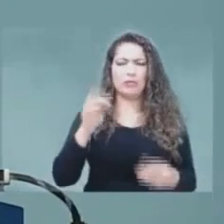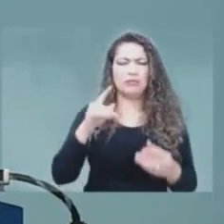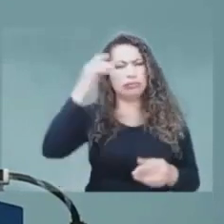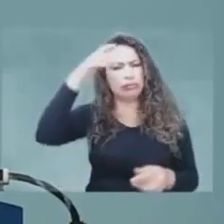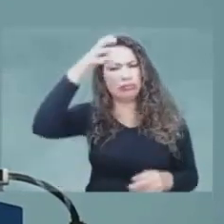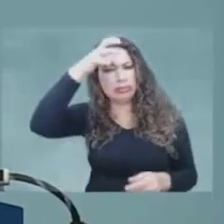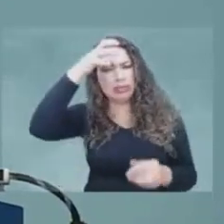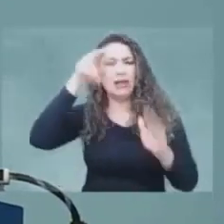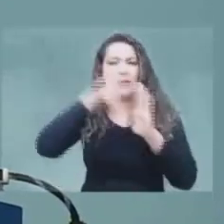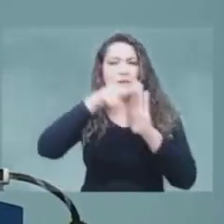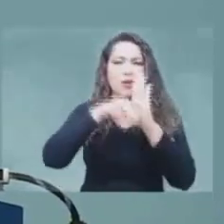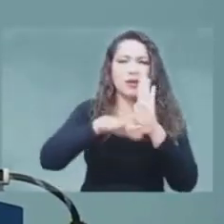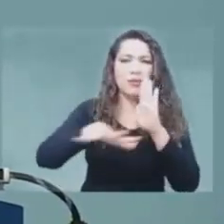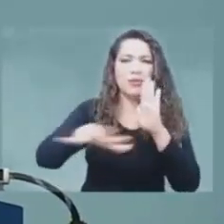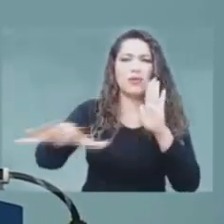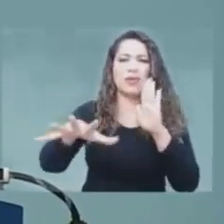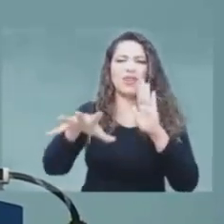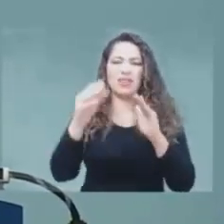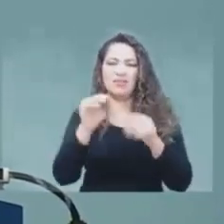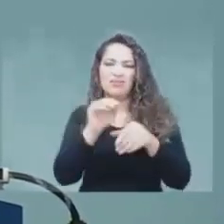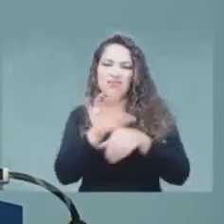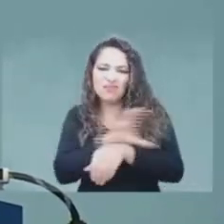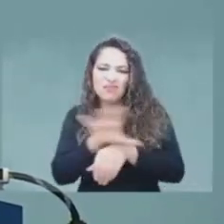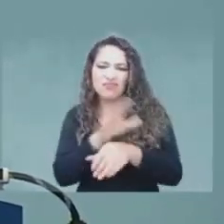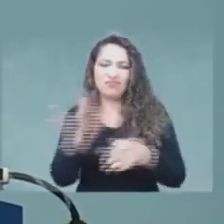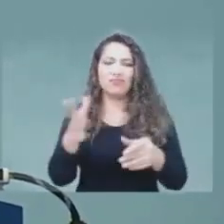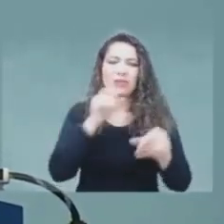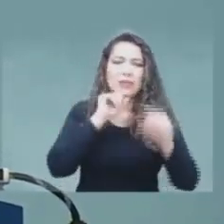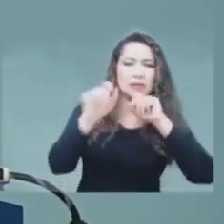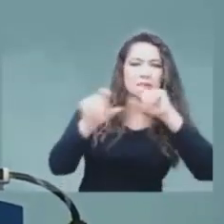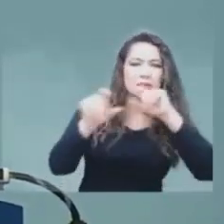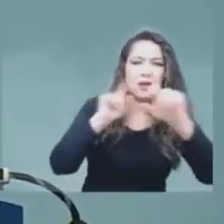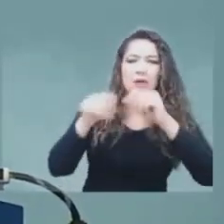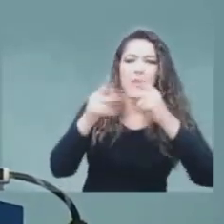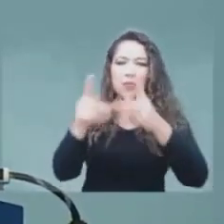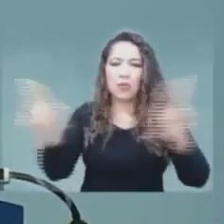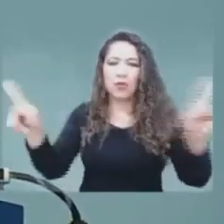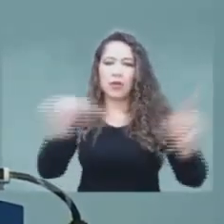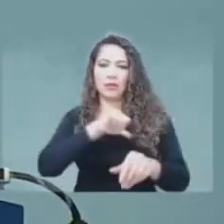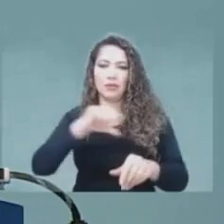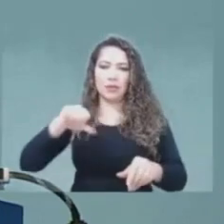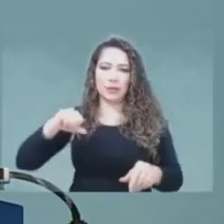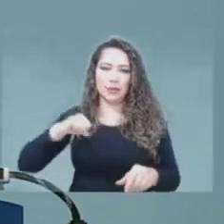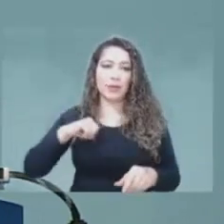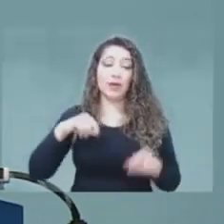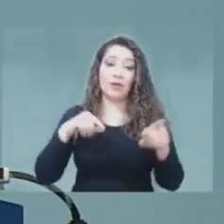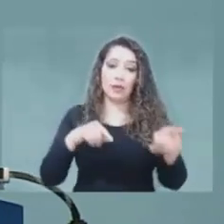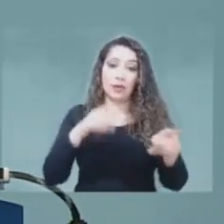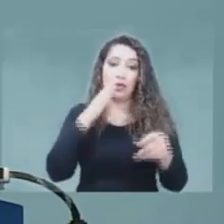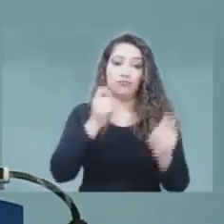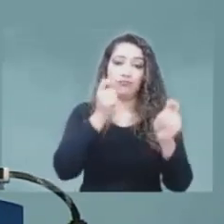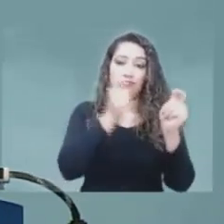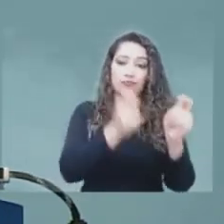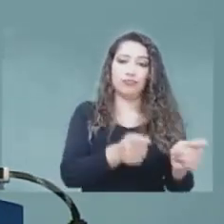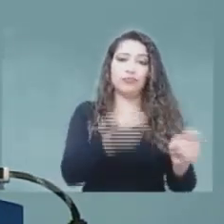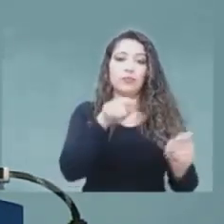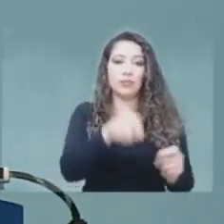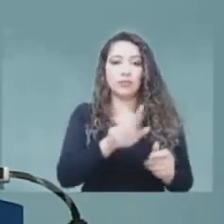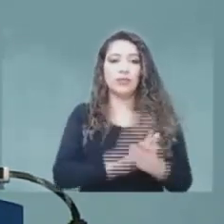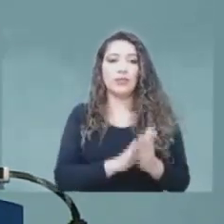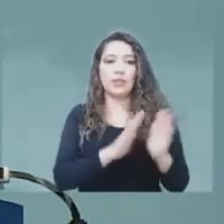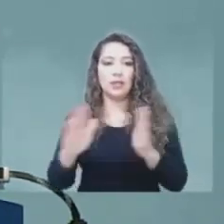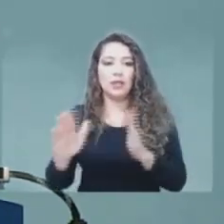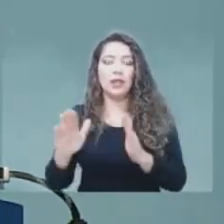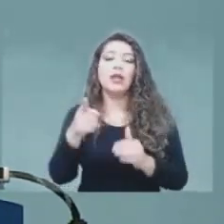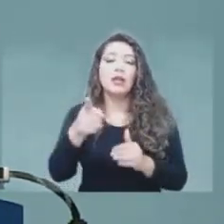public policies and consultant of different entities of public and private sector, currently CEO of